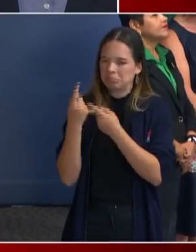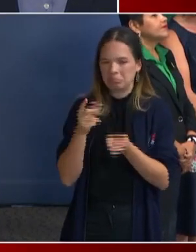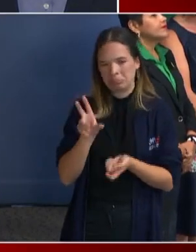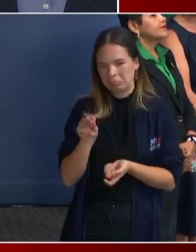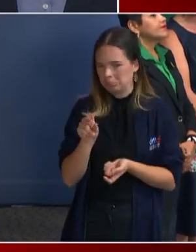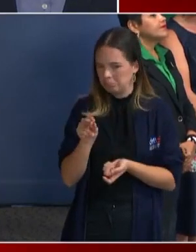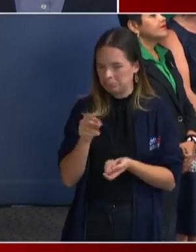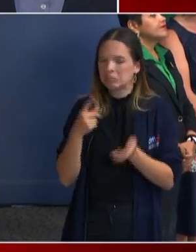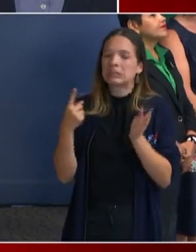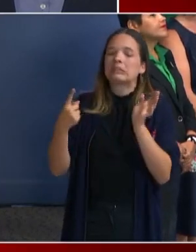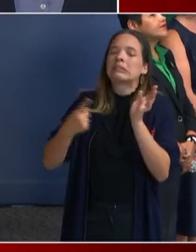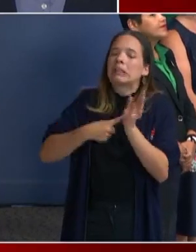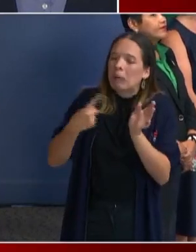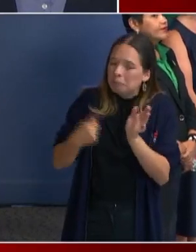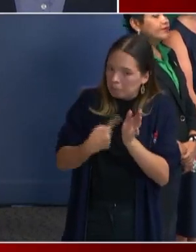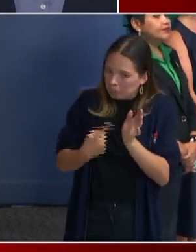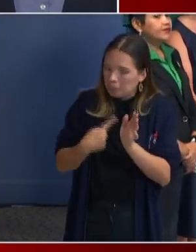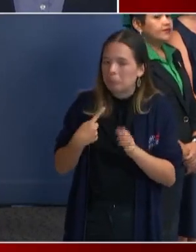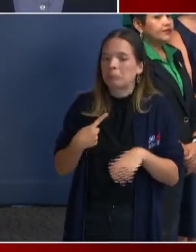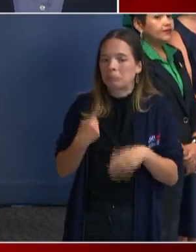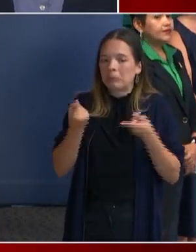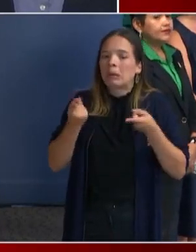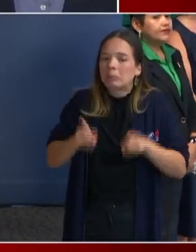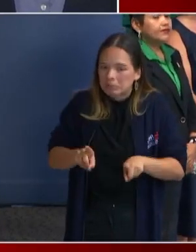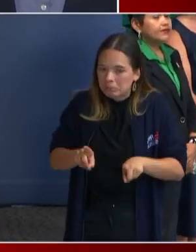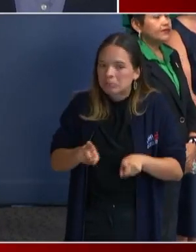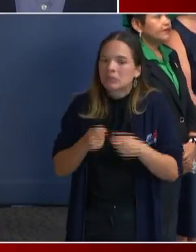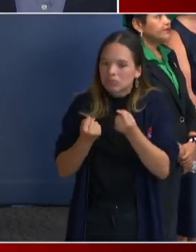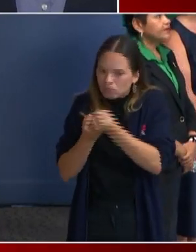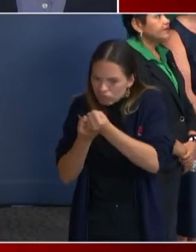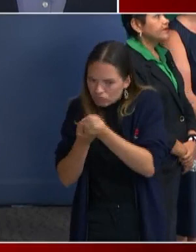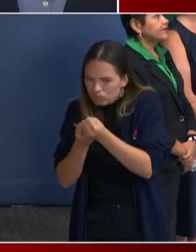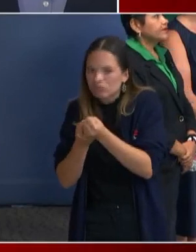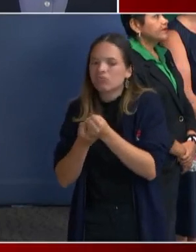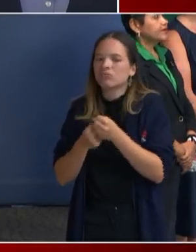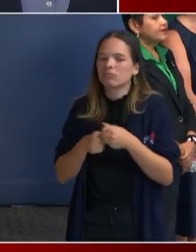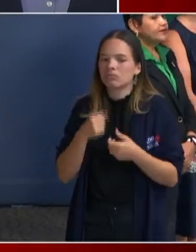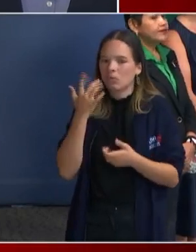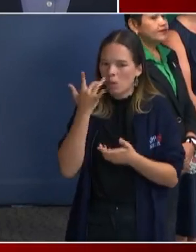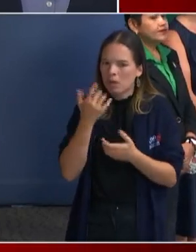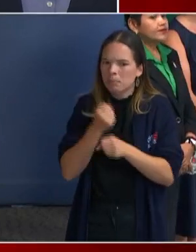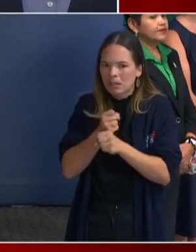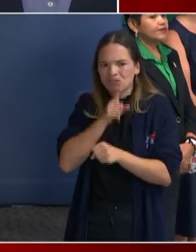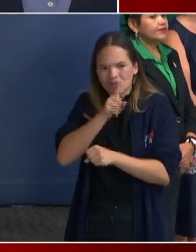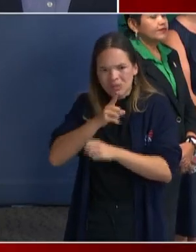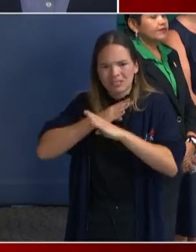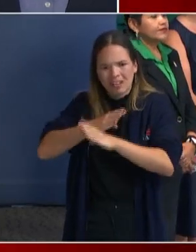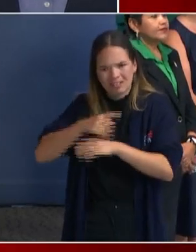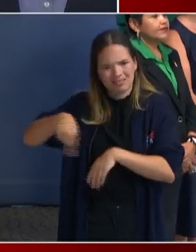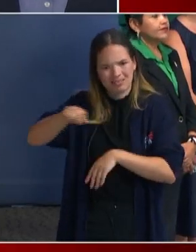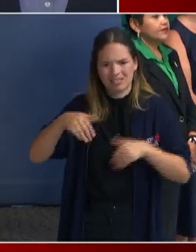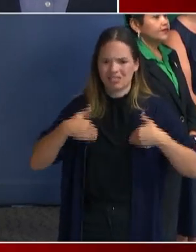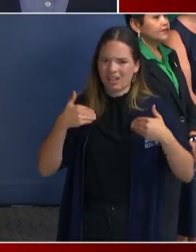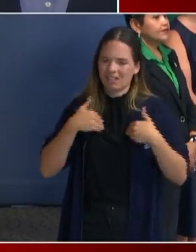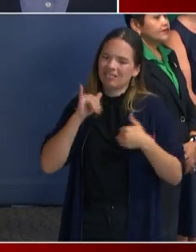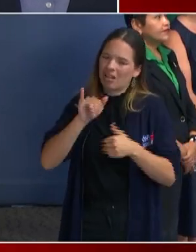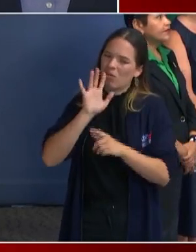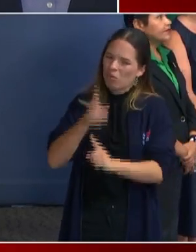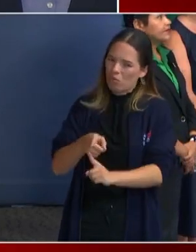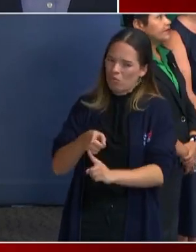is enforced at times because exactly what she said, we want to protect our youth. And that's what this is all about. You can go to DC